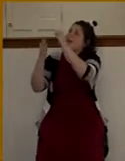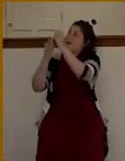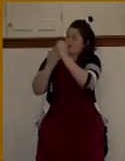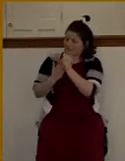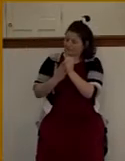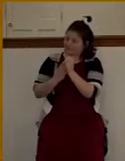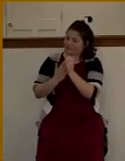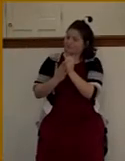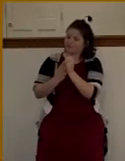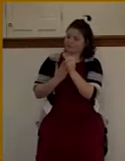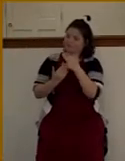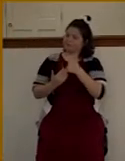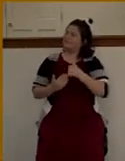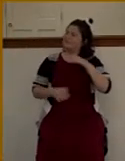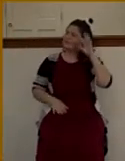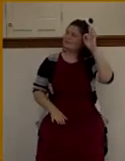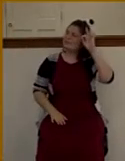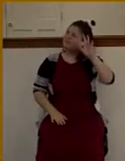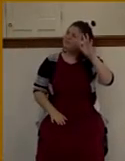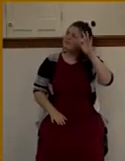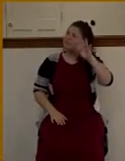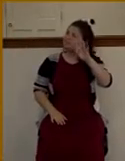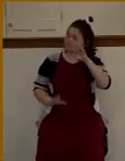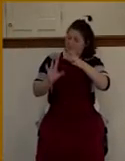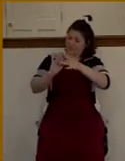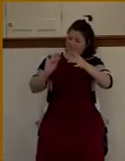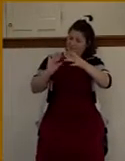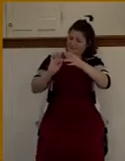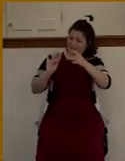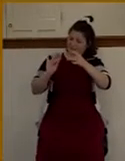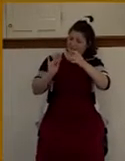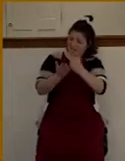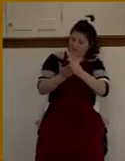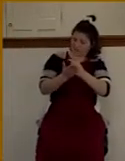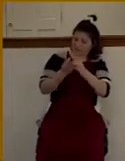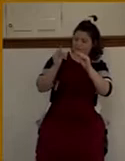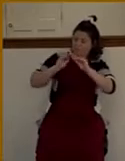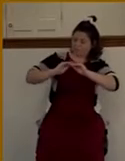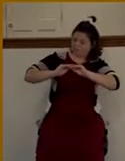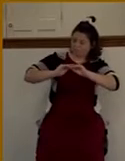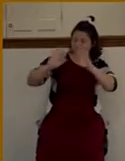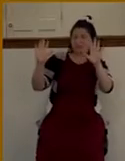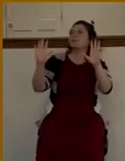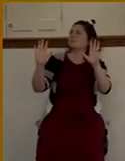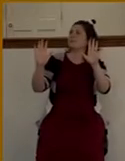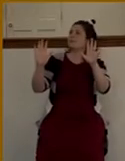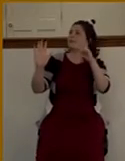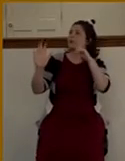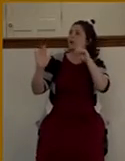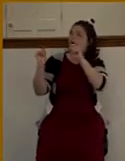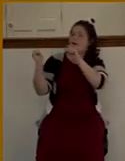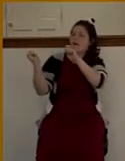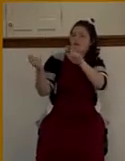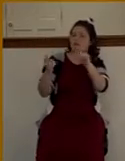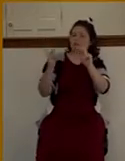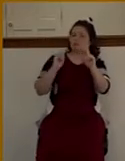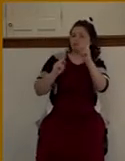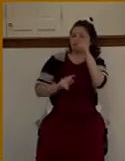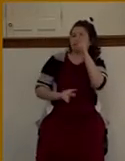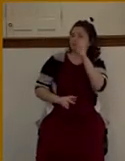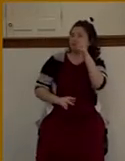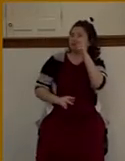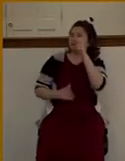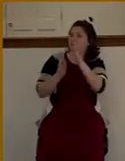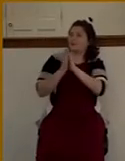as I preach, to make the message in the gospel here so very clear to every hearing soul. We pray in Jesus'